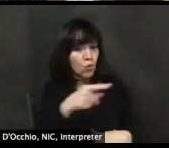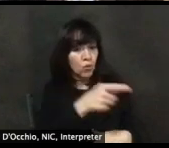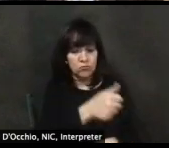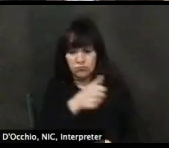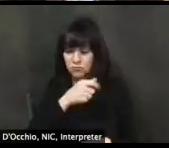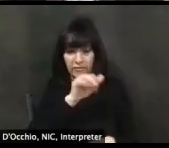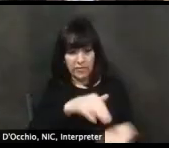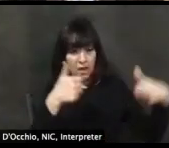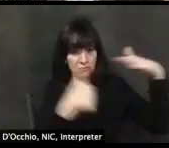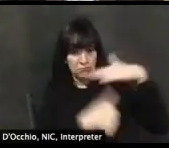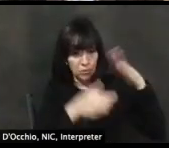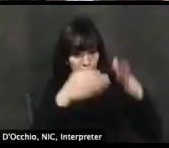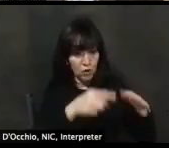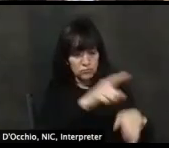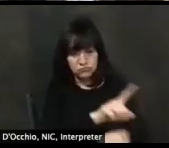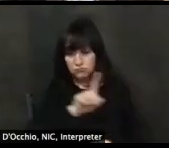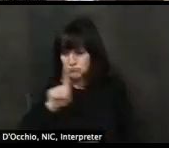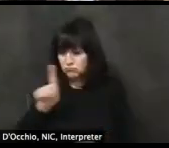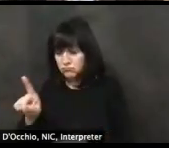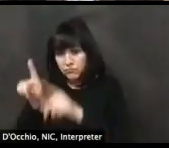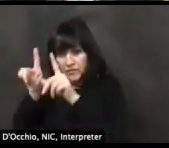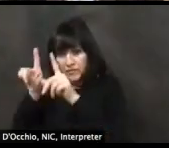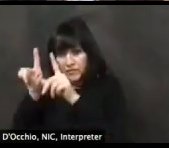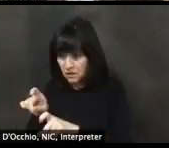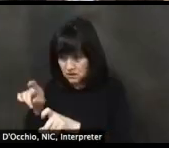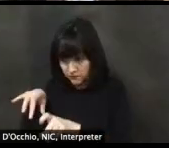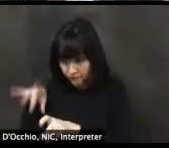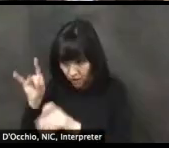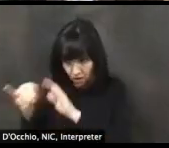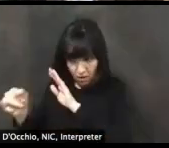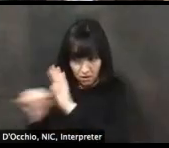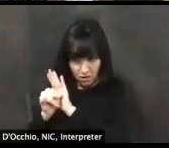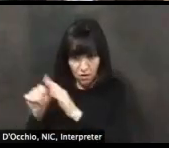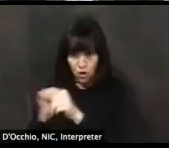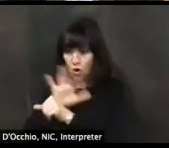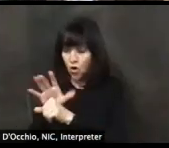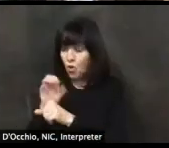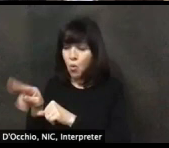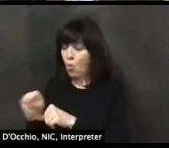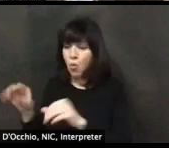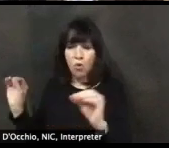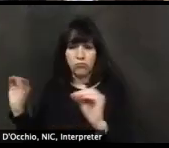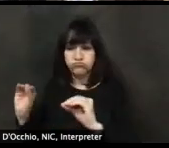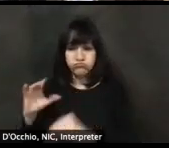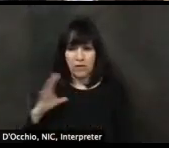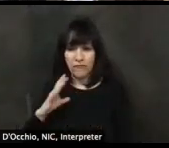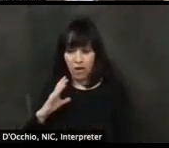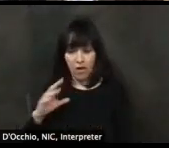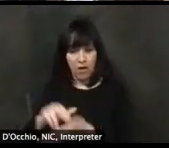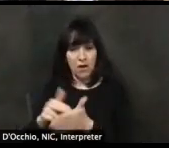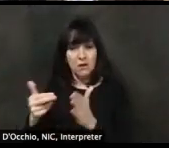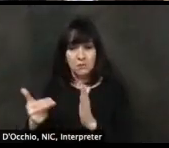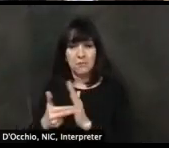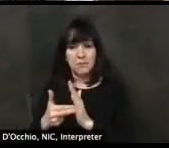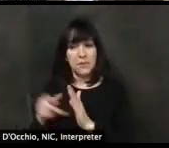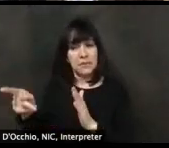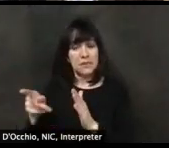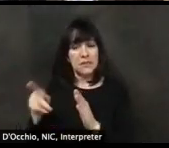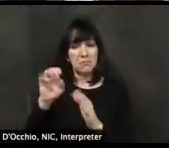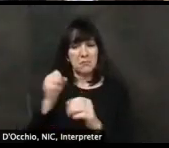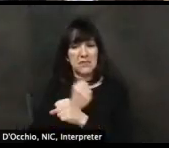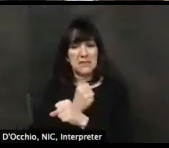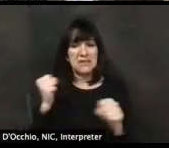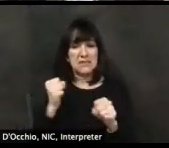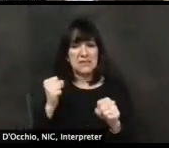That's okay. Jonathan, I will add, um, to what Dr. Rattay indicated, knowing, um, the members of our legislature